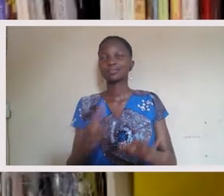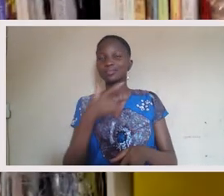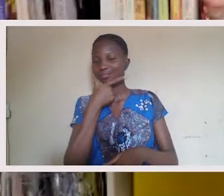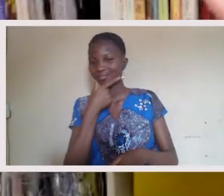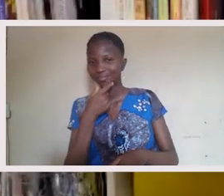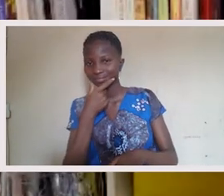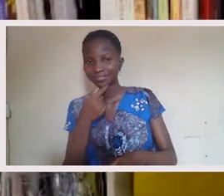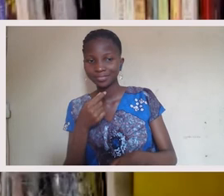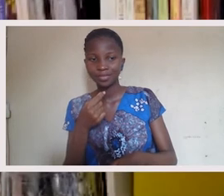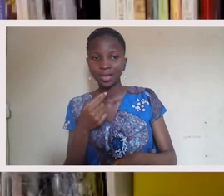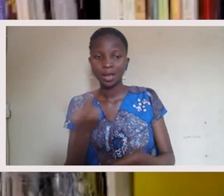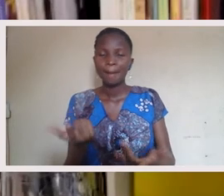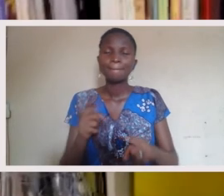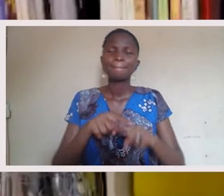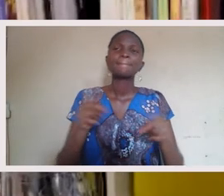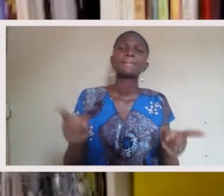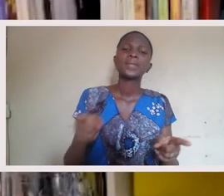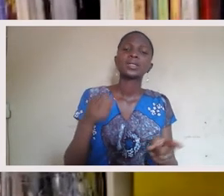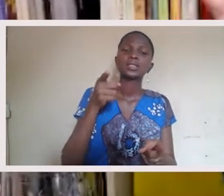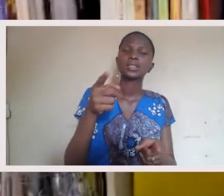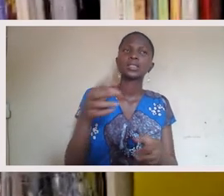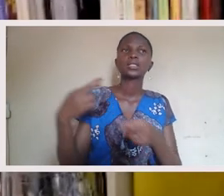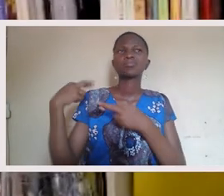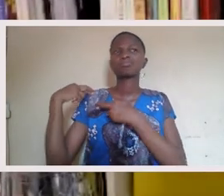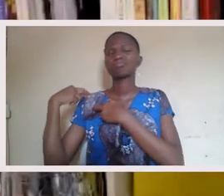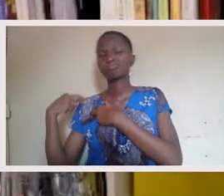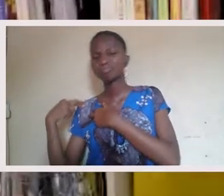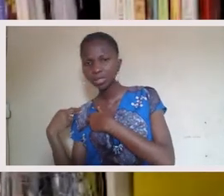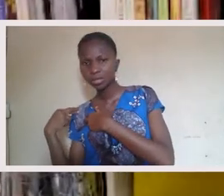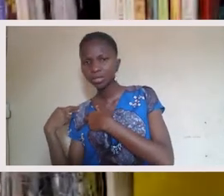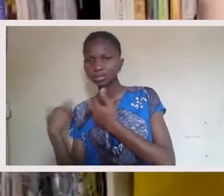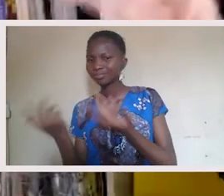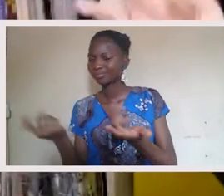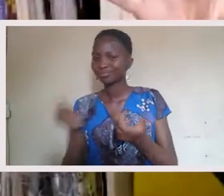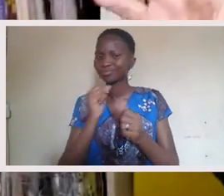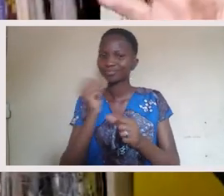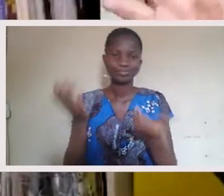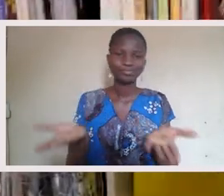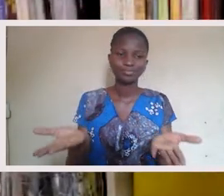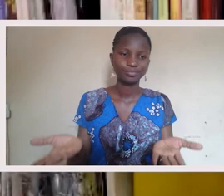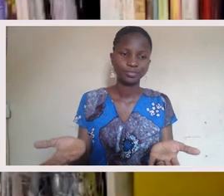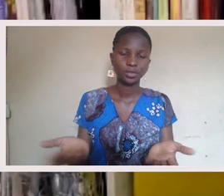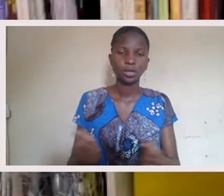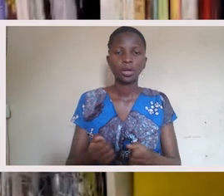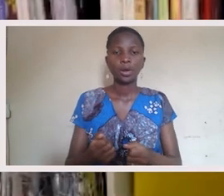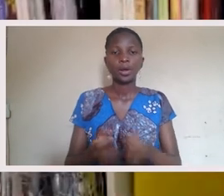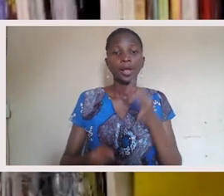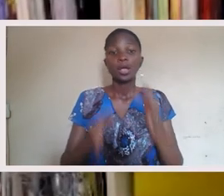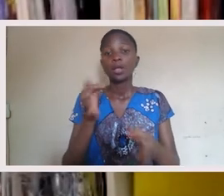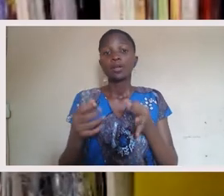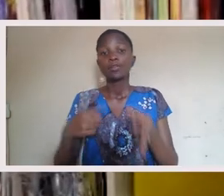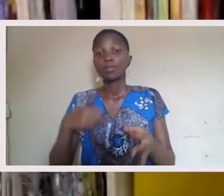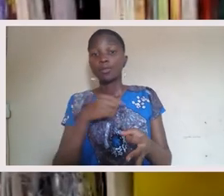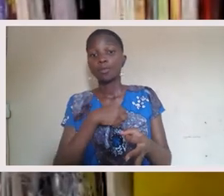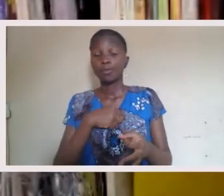accountability is the ability to give an account response ability is the ability to respond. And so if